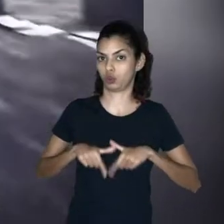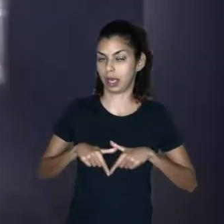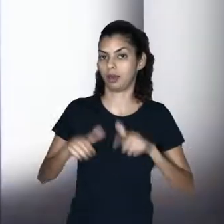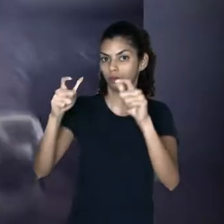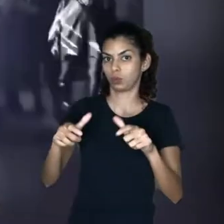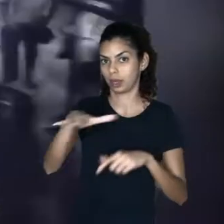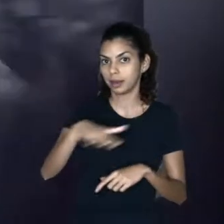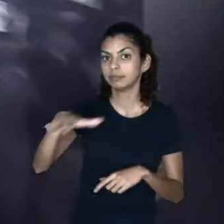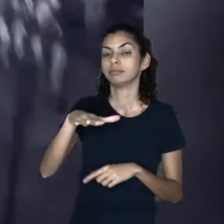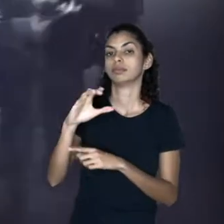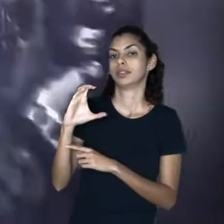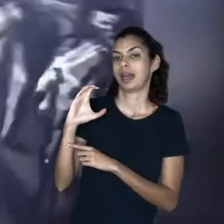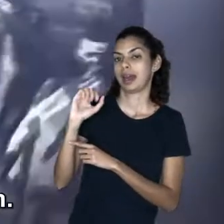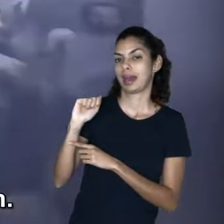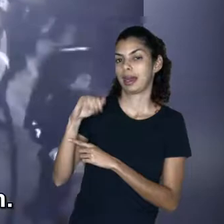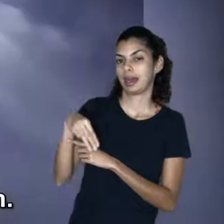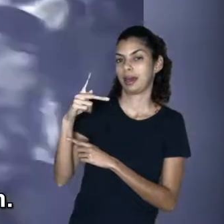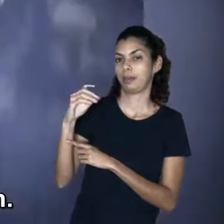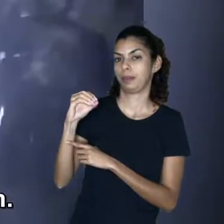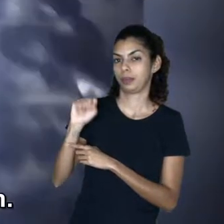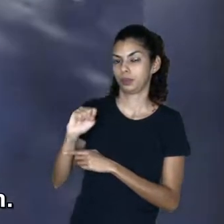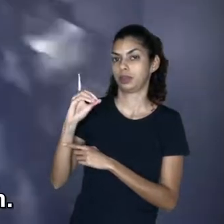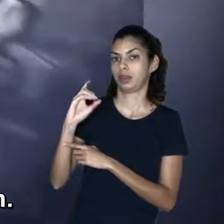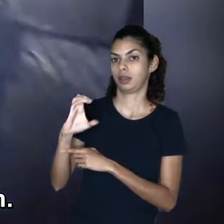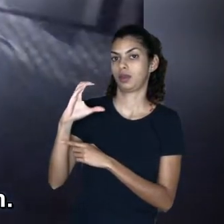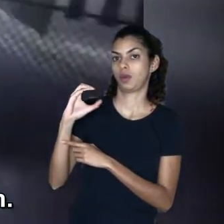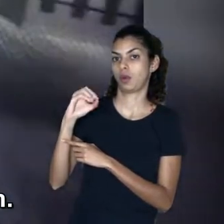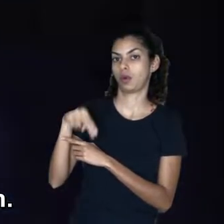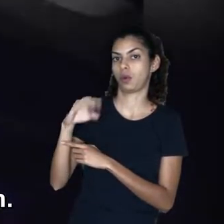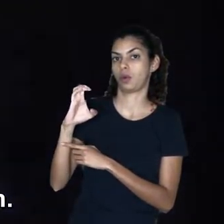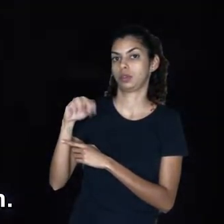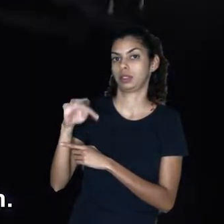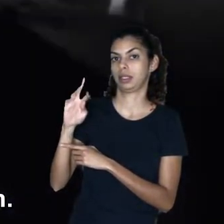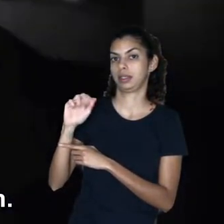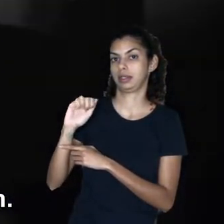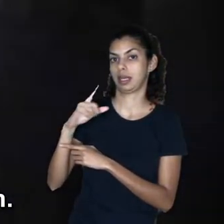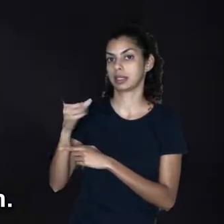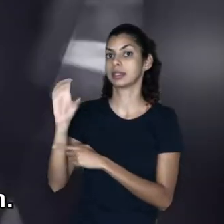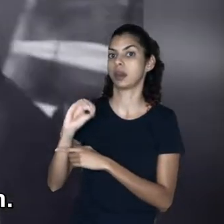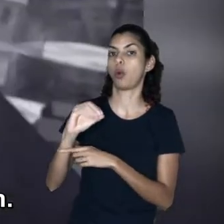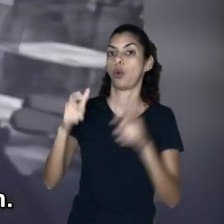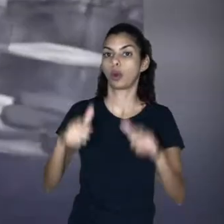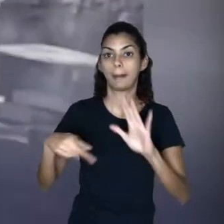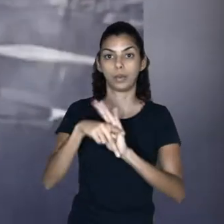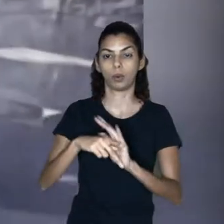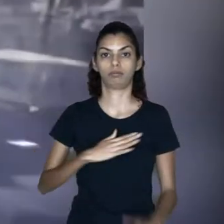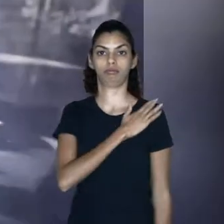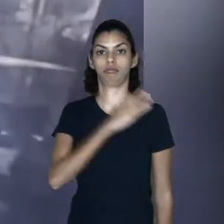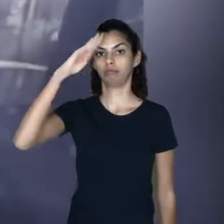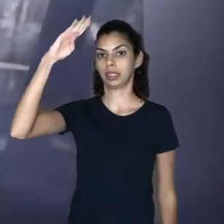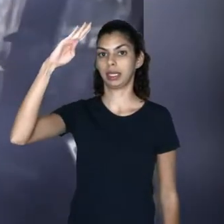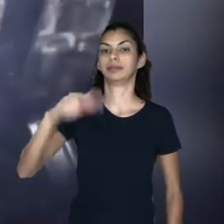horrorizing that the Earth. And all told, 90 million people died.